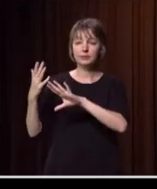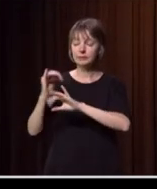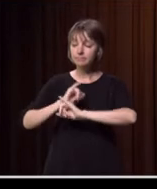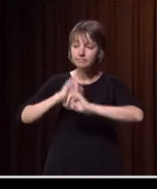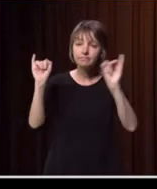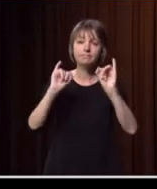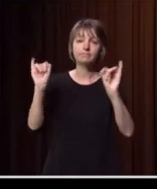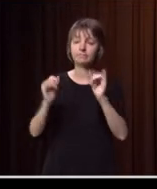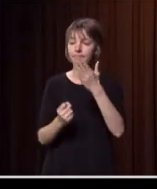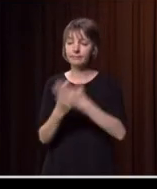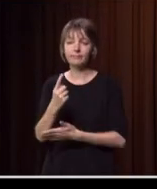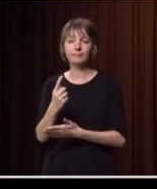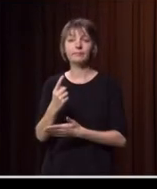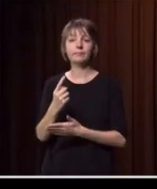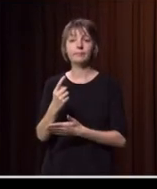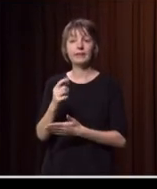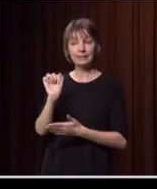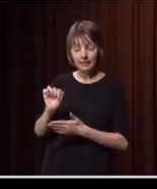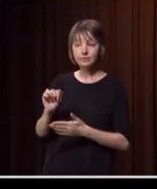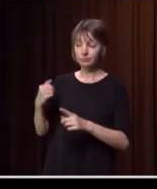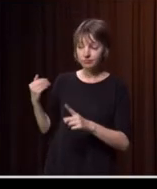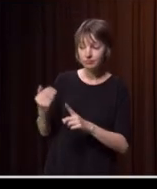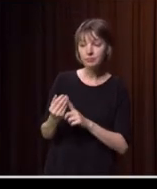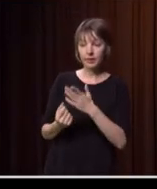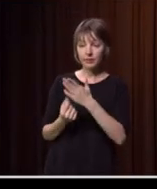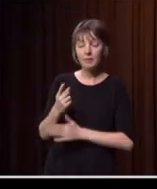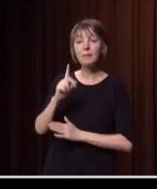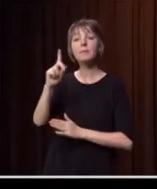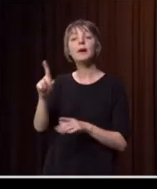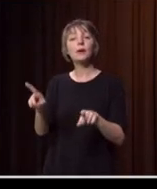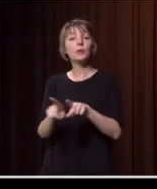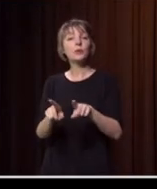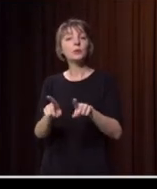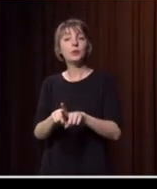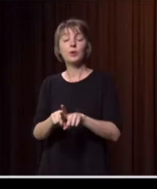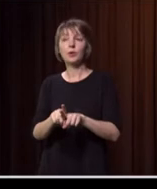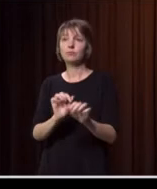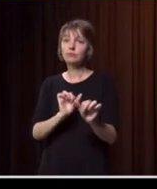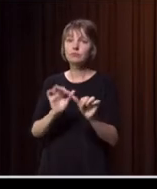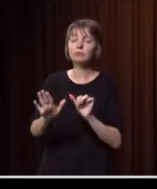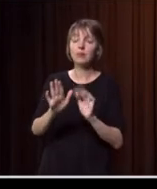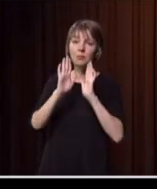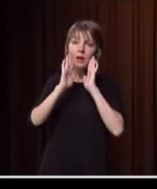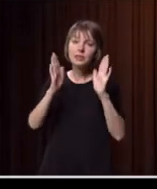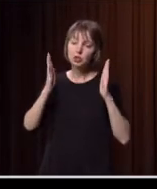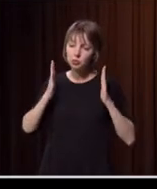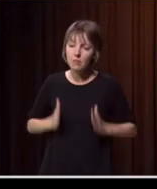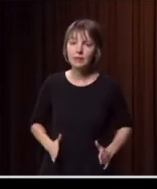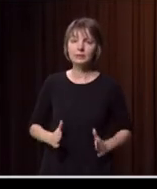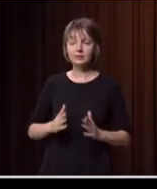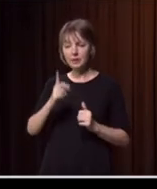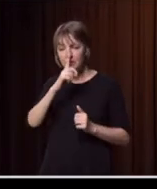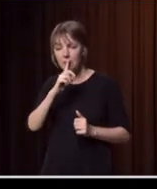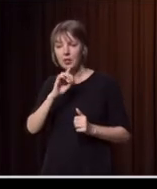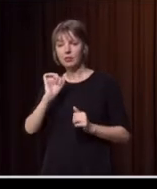before. And whilst we've seen all that, we've also seen this extraordinary dominance of humanity, of community